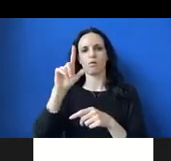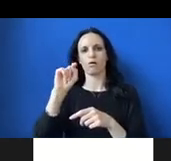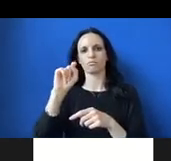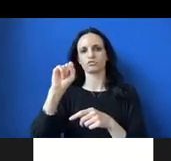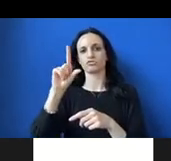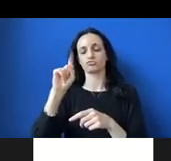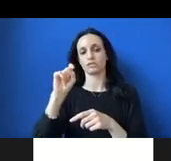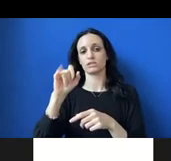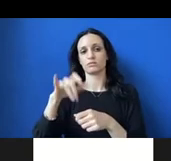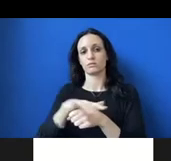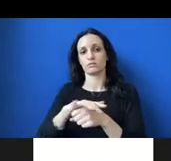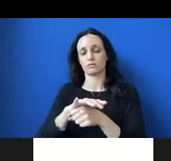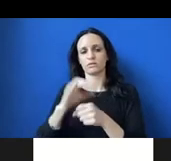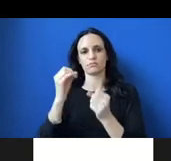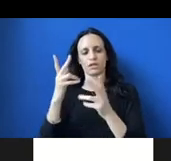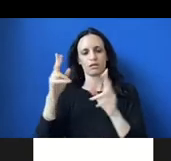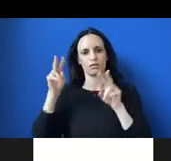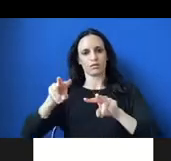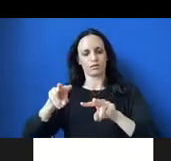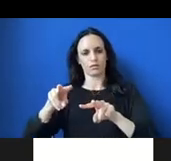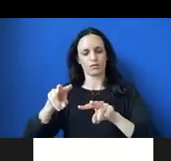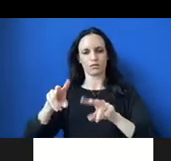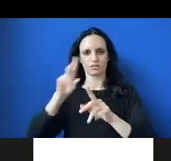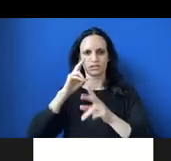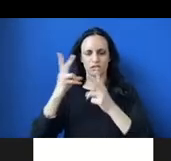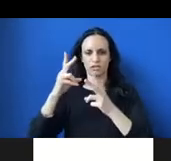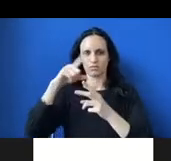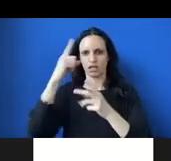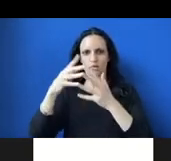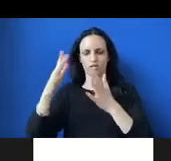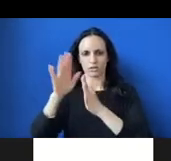economic prosperity of black Americans for what fueled the massacre.